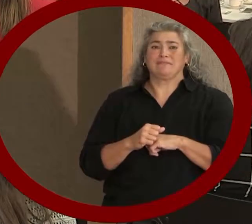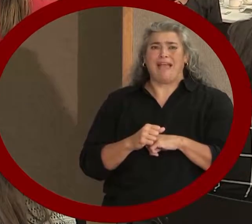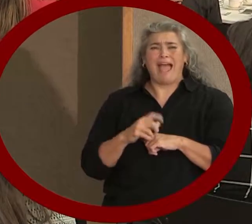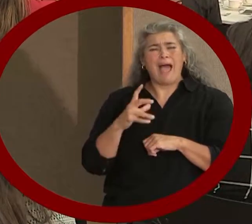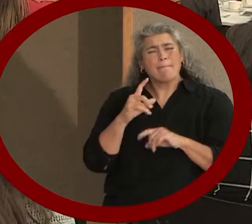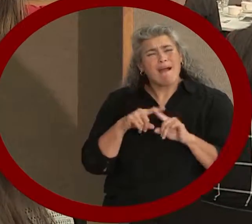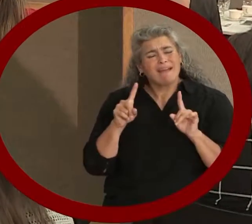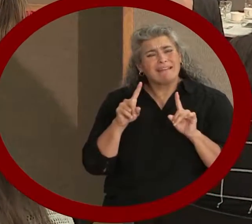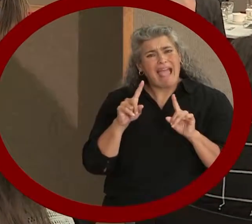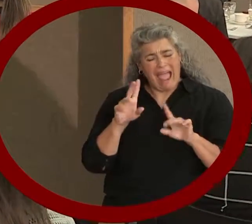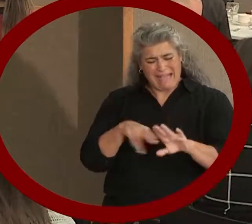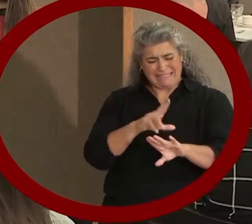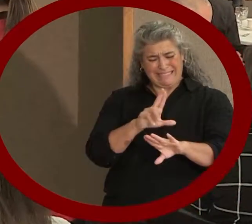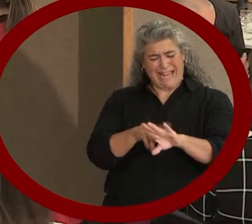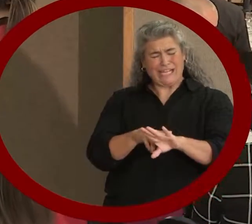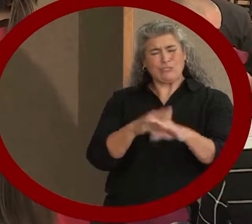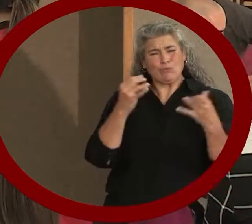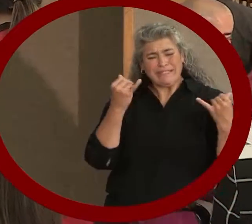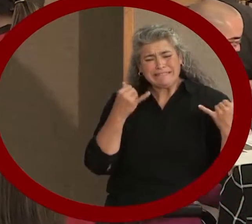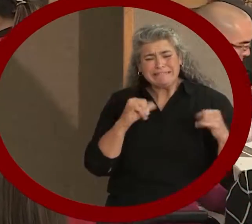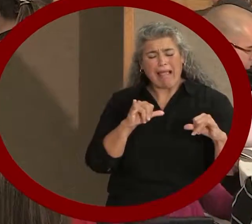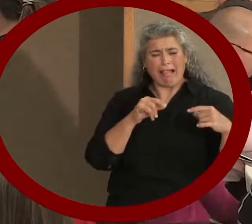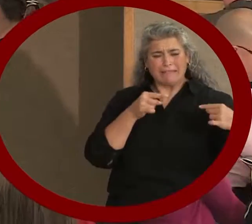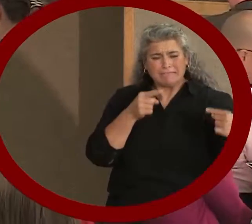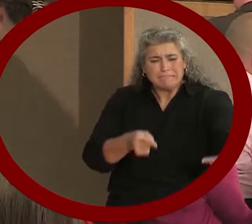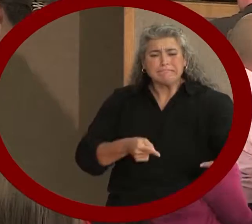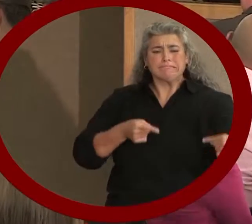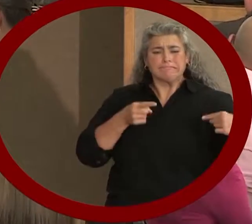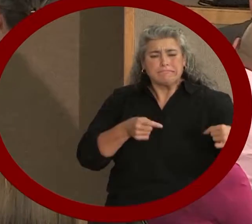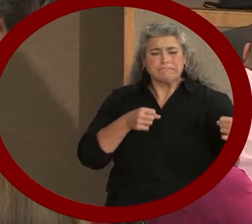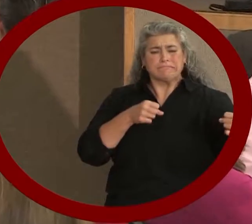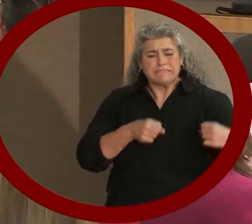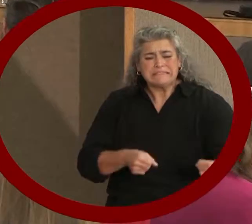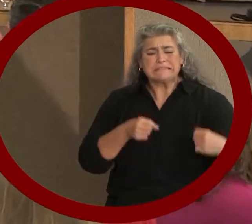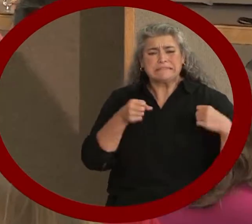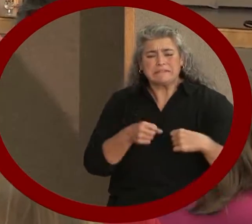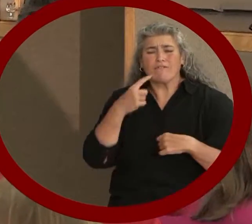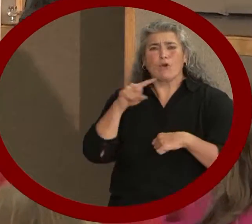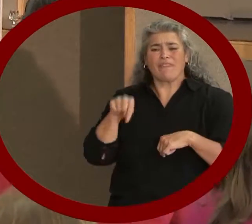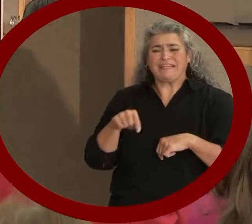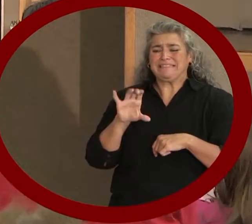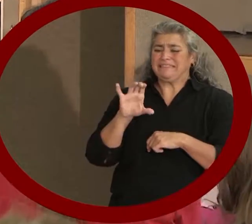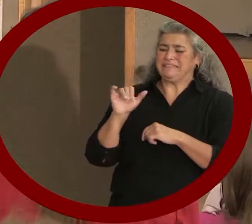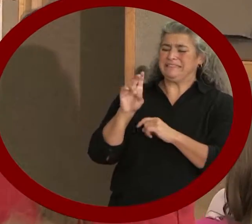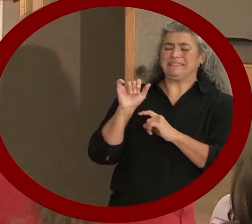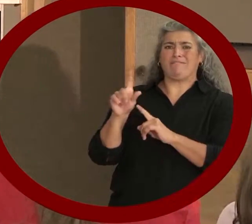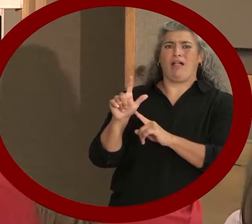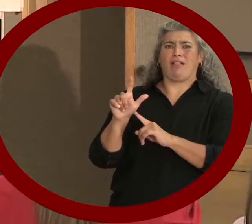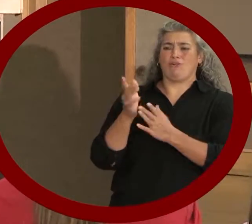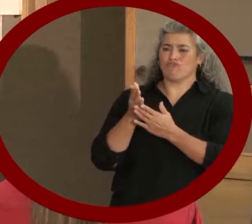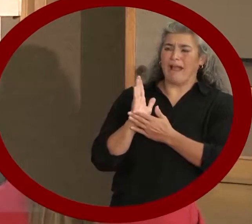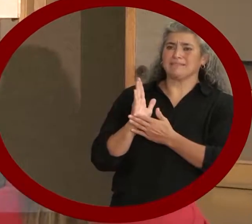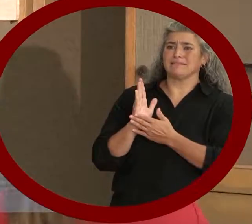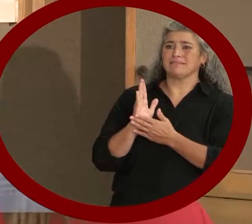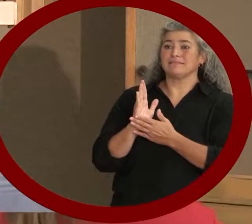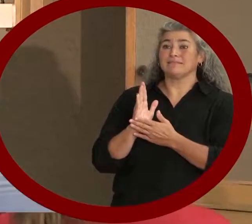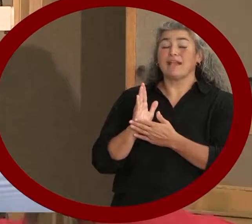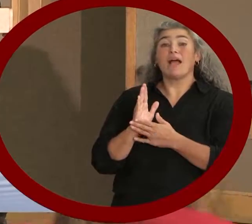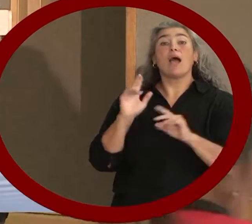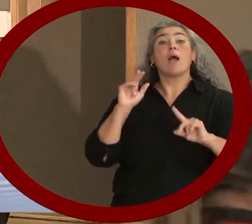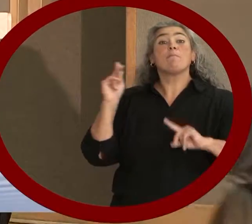how to meet the demands of this civil right. Having educators like Lisa Hernandez